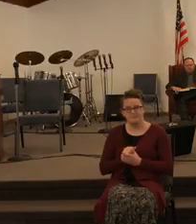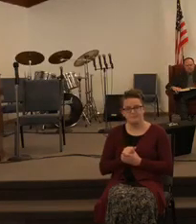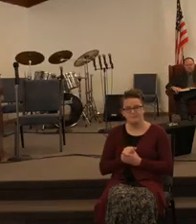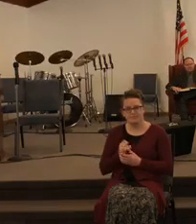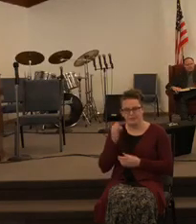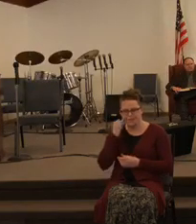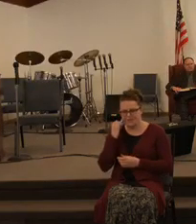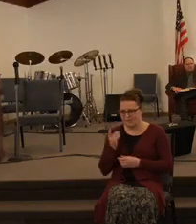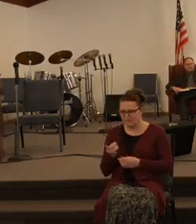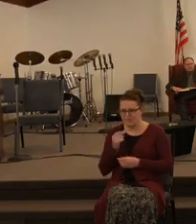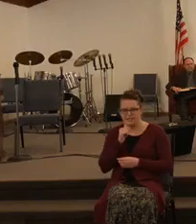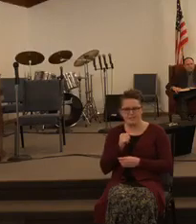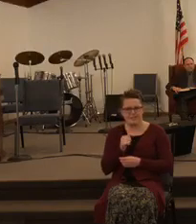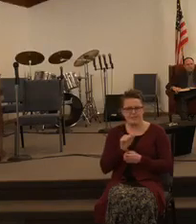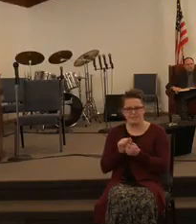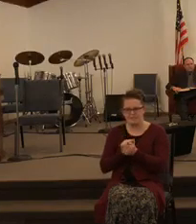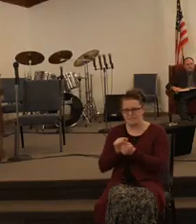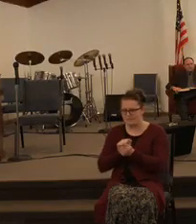if he didn't do